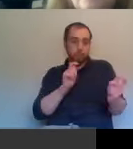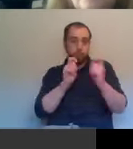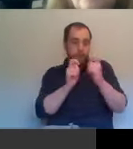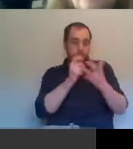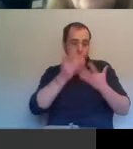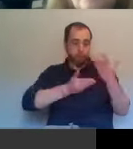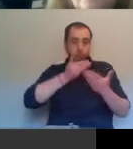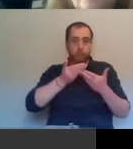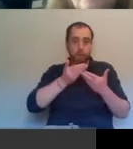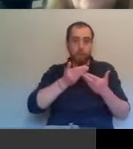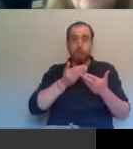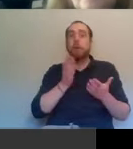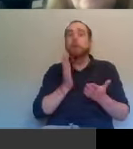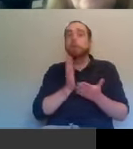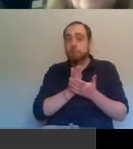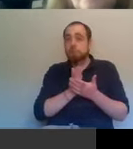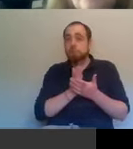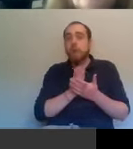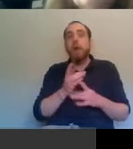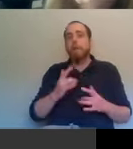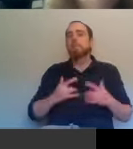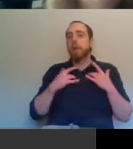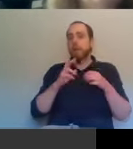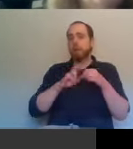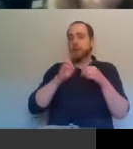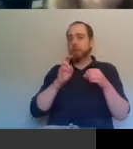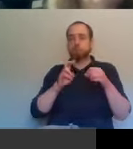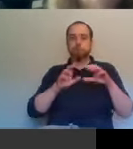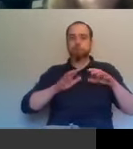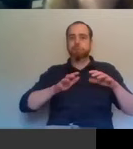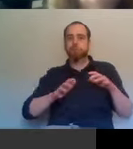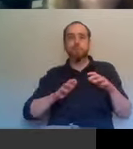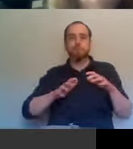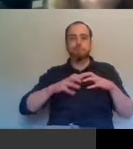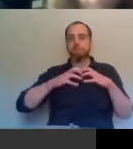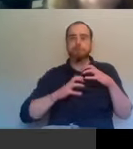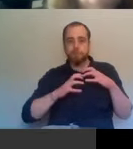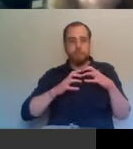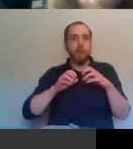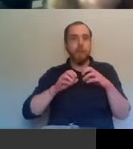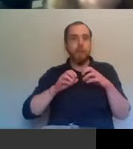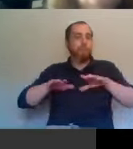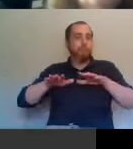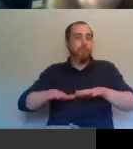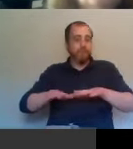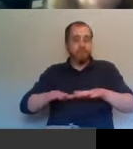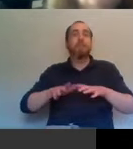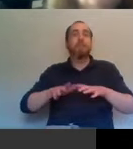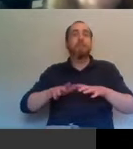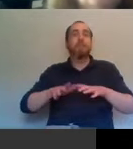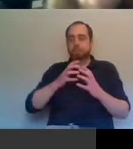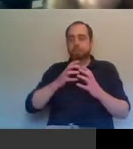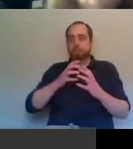I don't have any doubt that Brexit is destabilising and I've written a piece in the TLS measuring exactly how